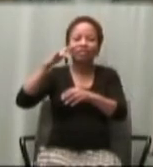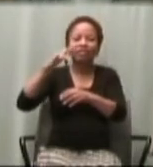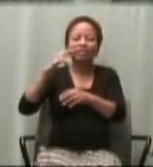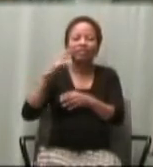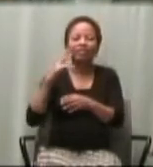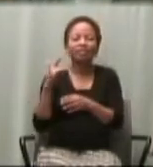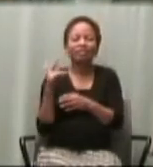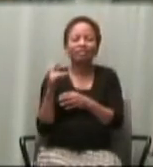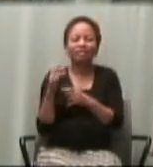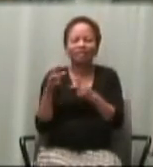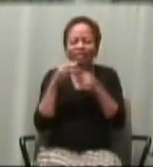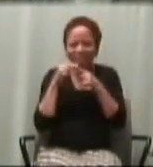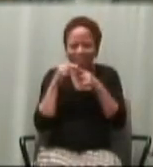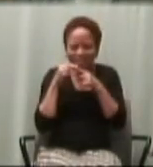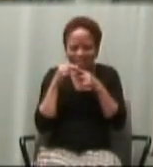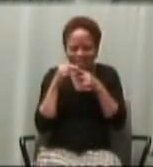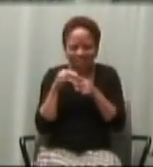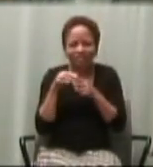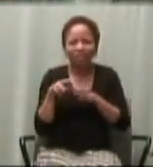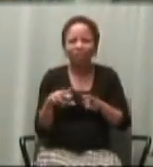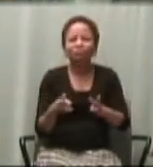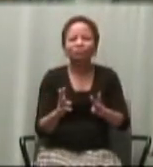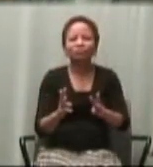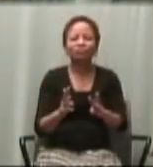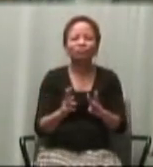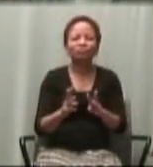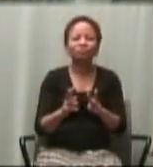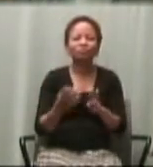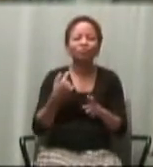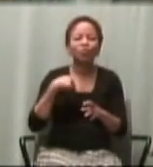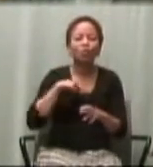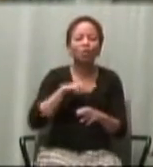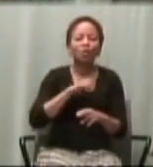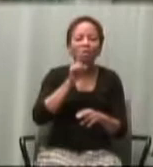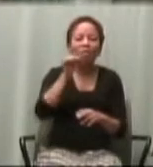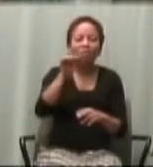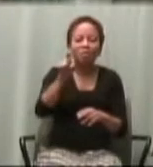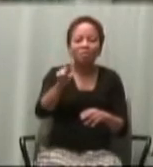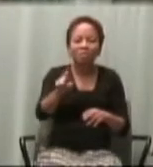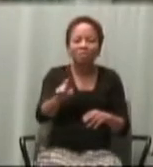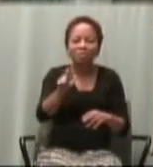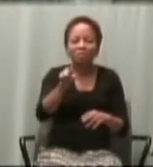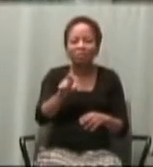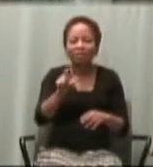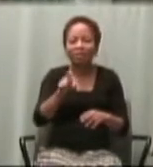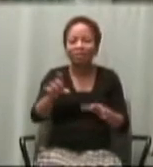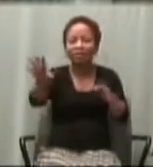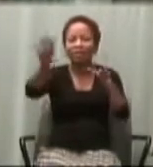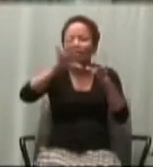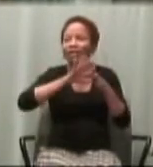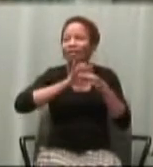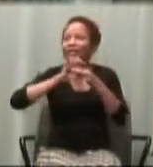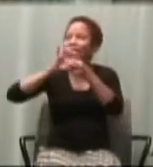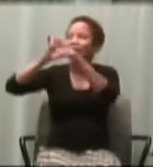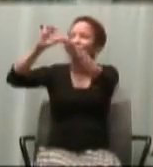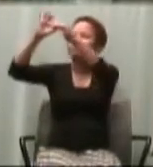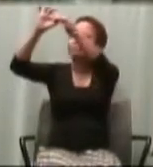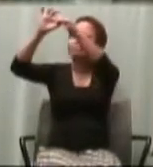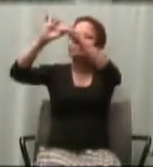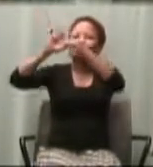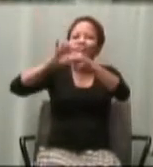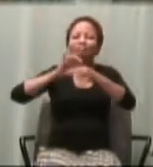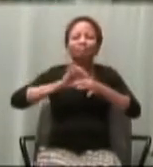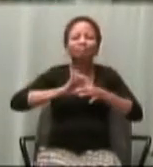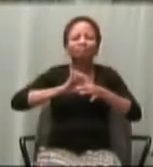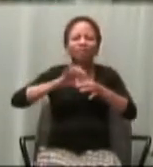has a unique way that we are to be that in relation with God. Find